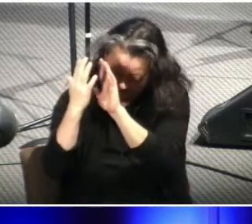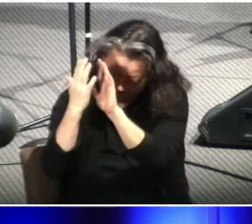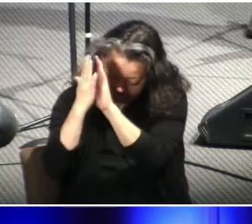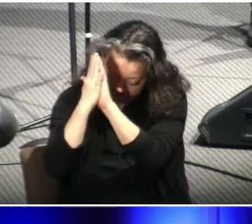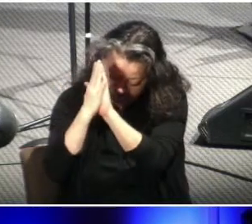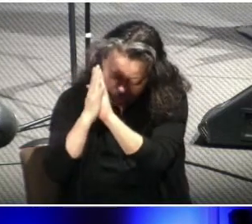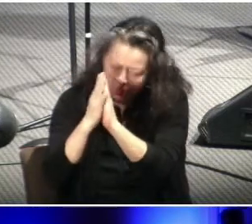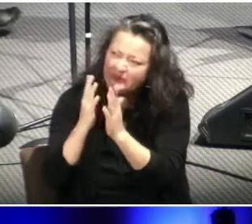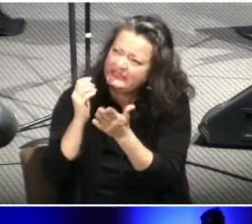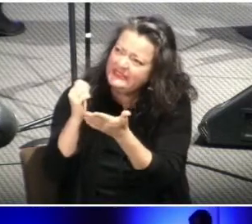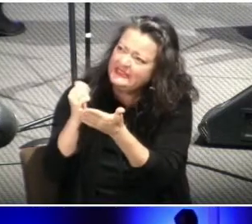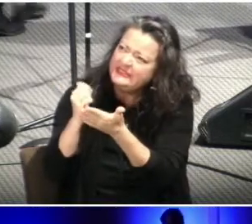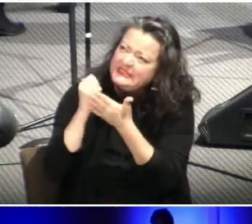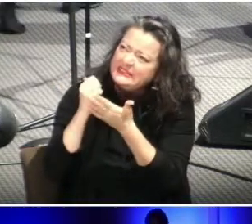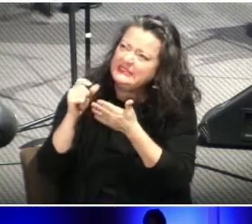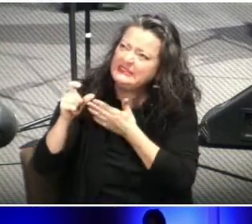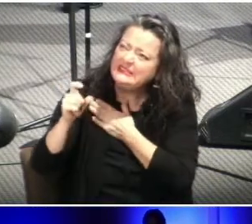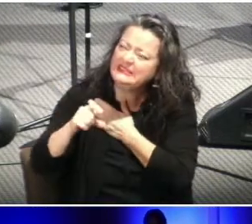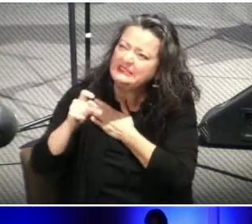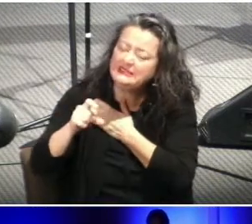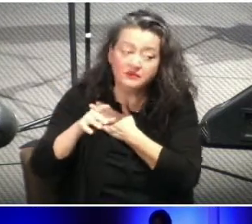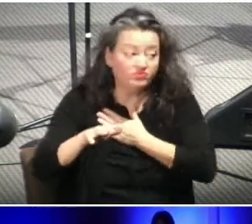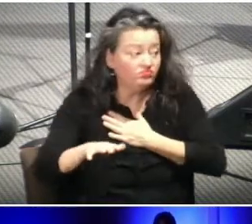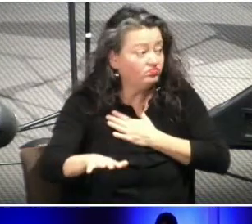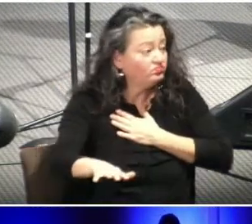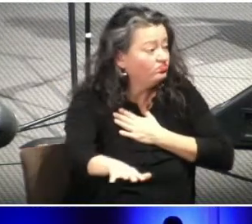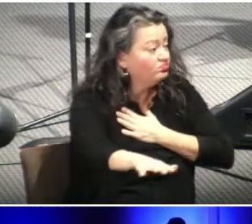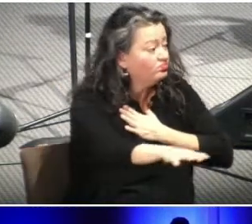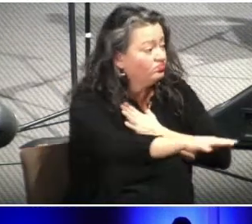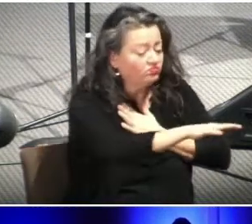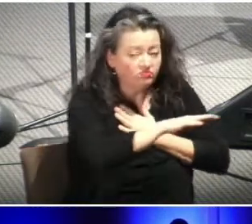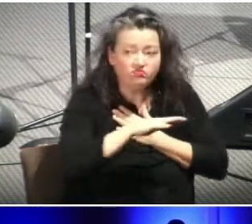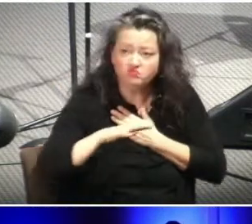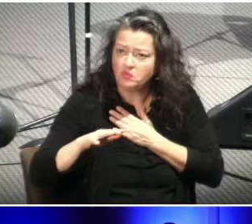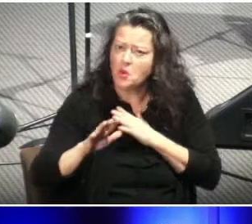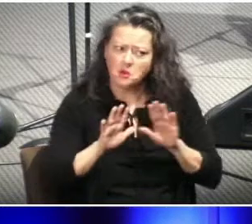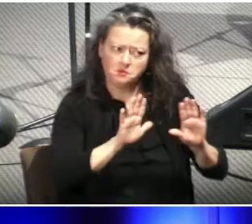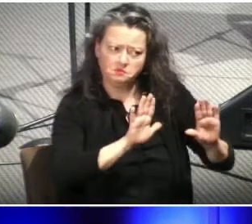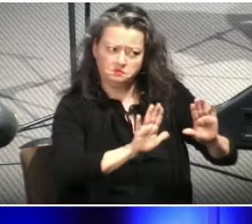Everyone here has experiences